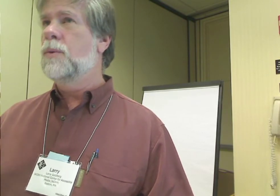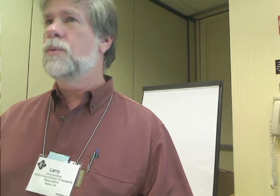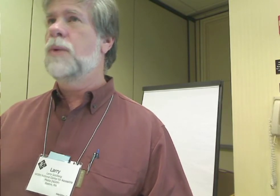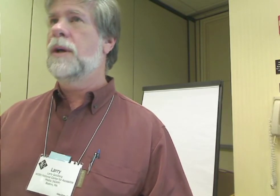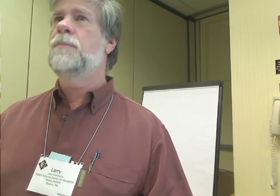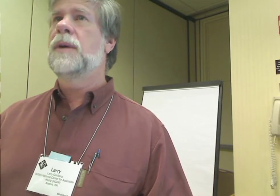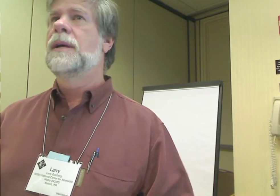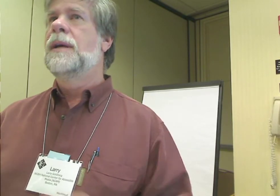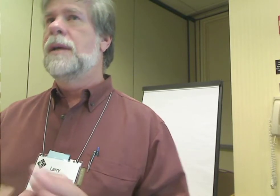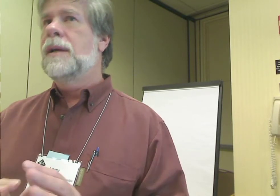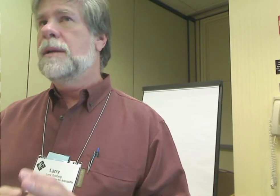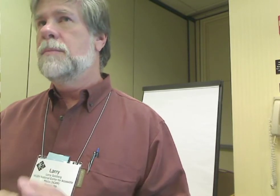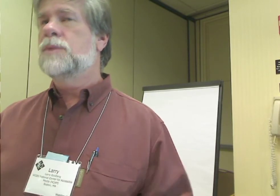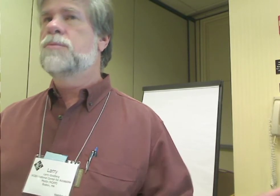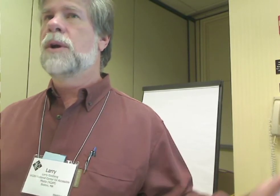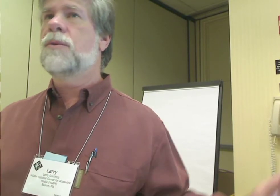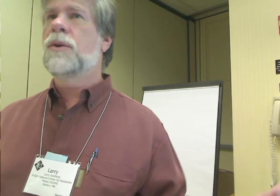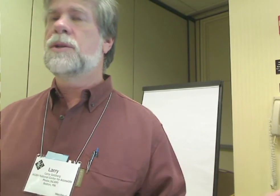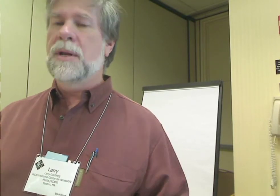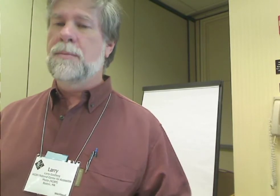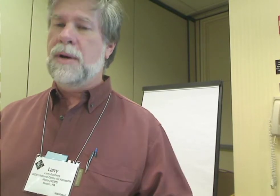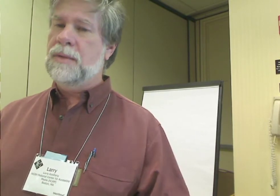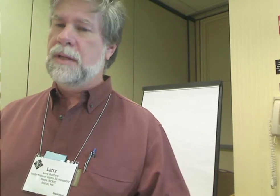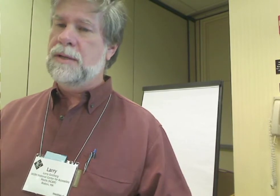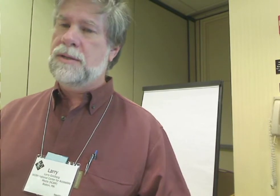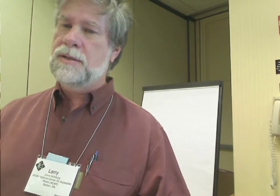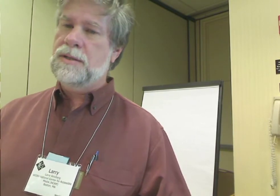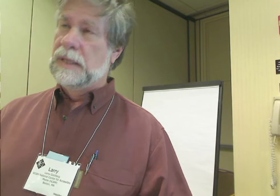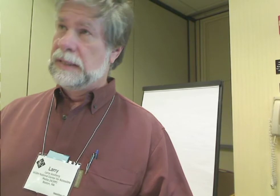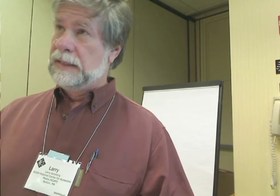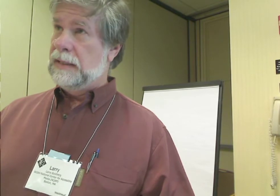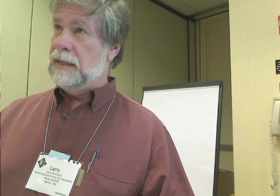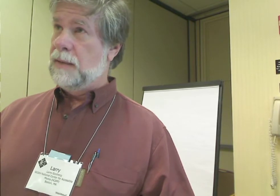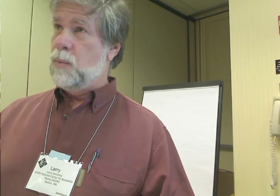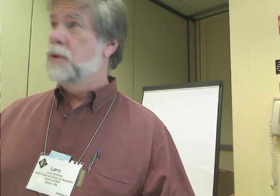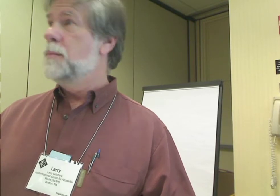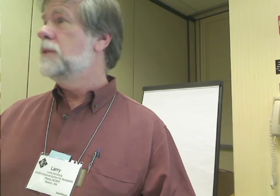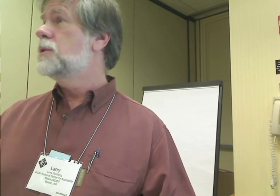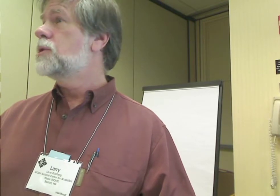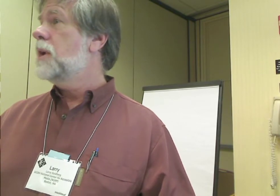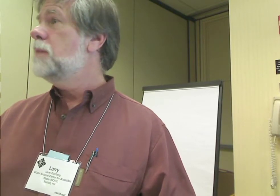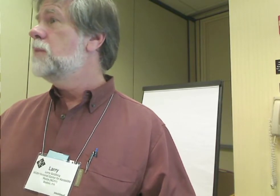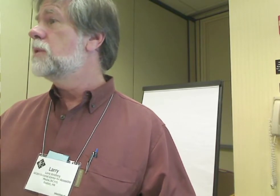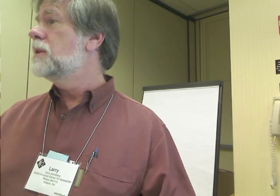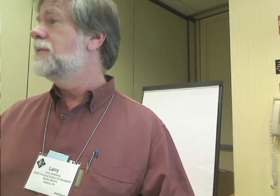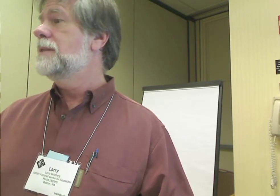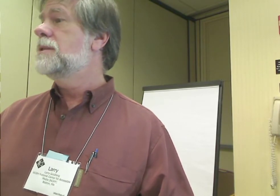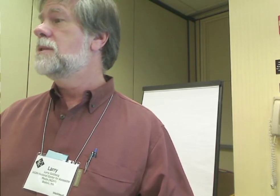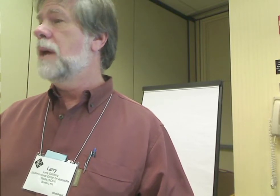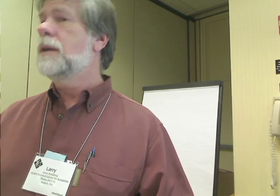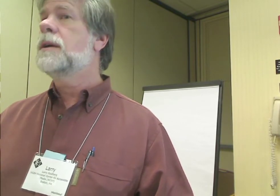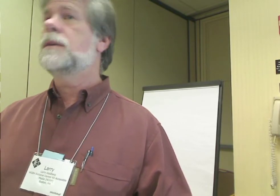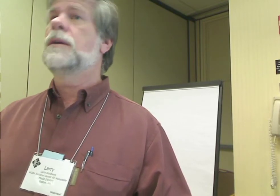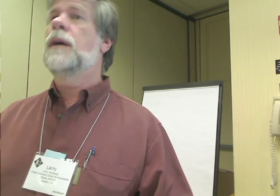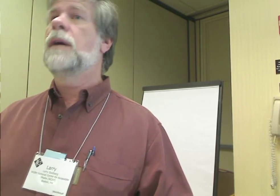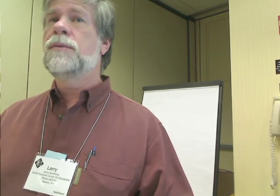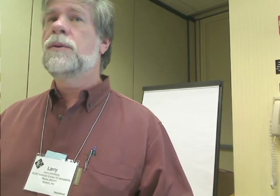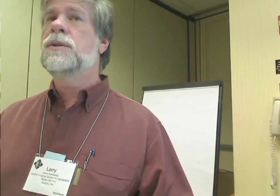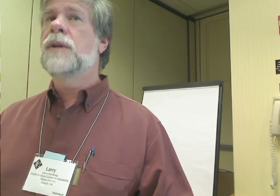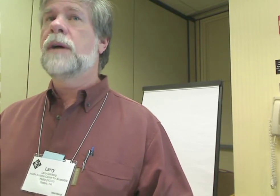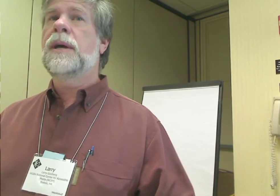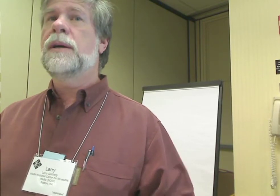them in their own way, but can be spread across many populations. When they're mainstream using devices like